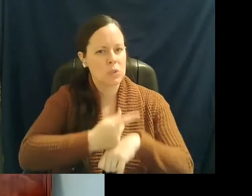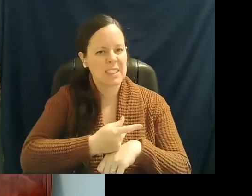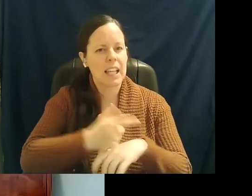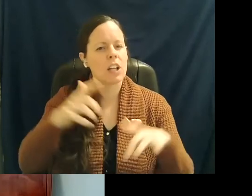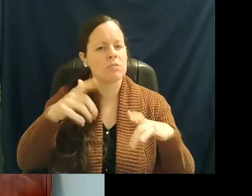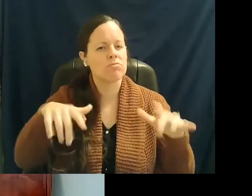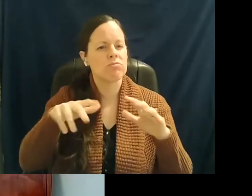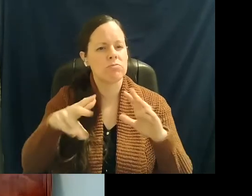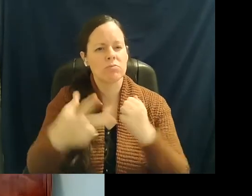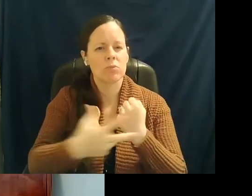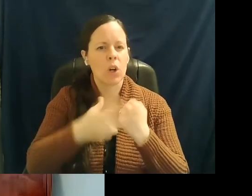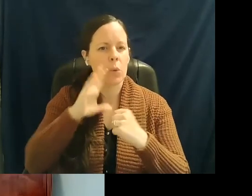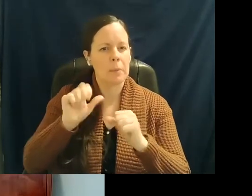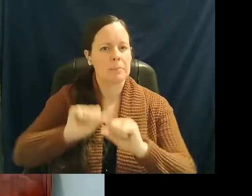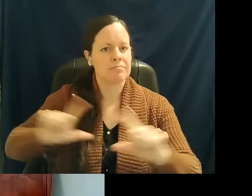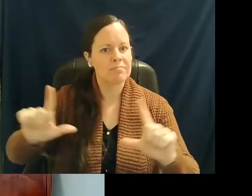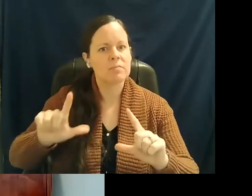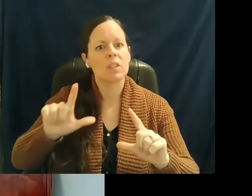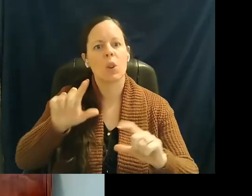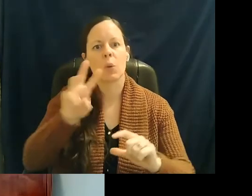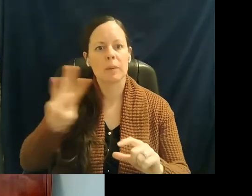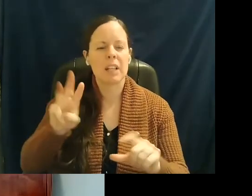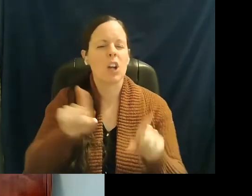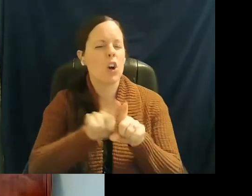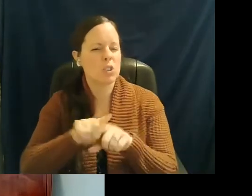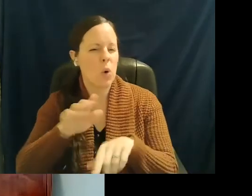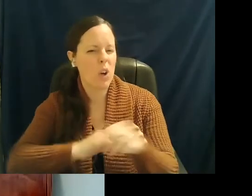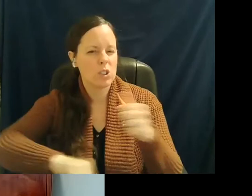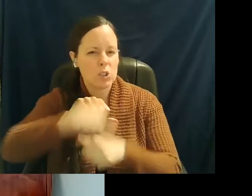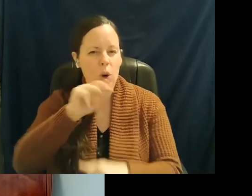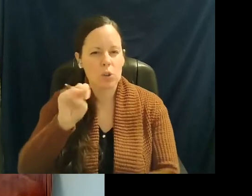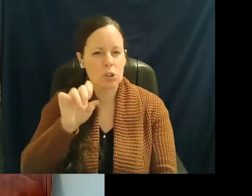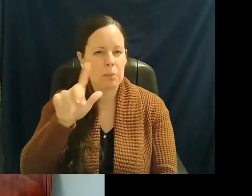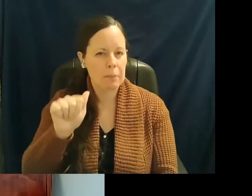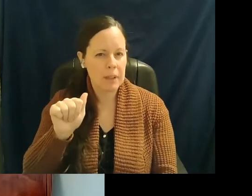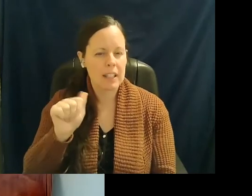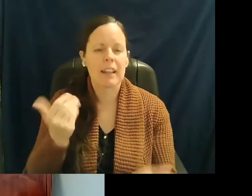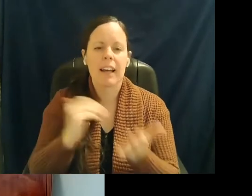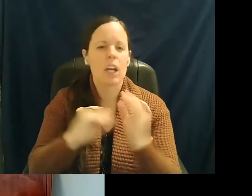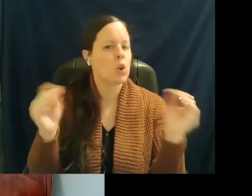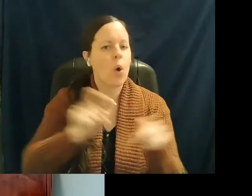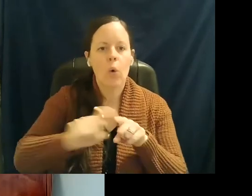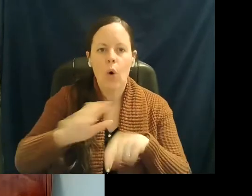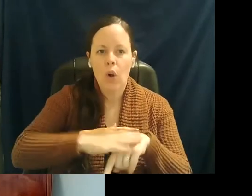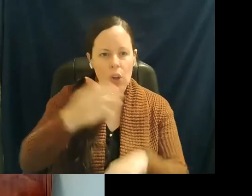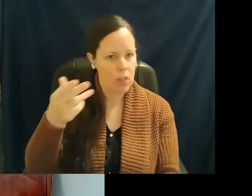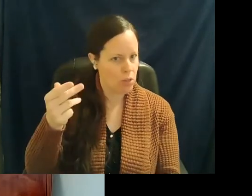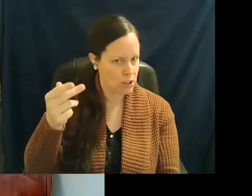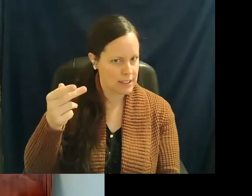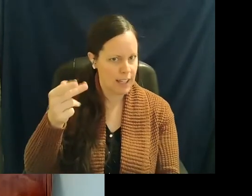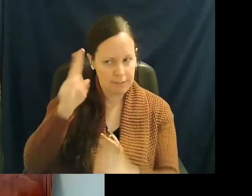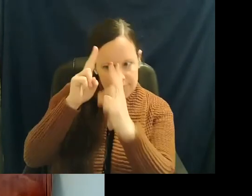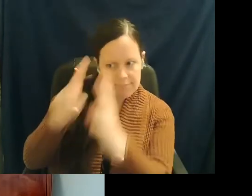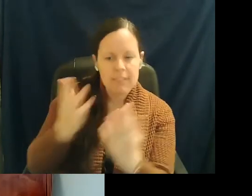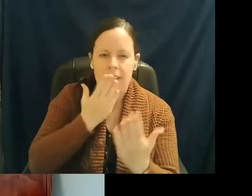on the Scott County Health Department's website, as well as shared on social media. Again, there will be no call on Thursday in observance of the